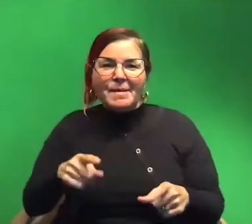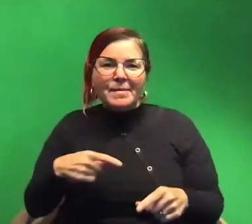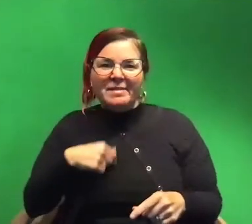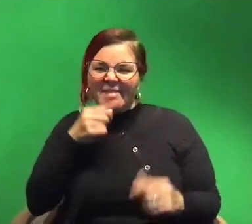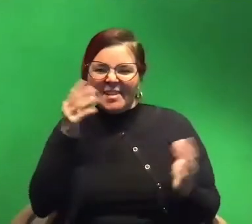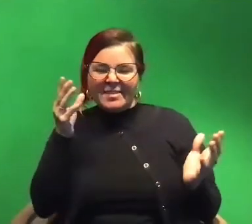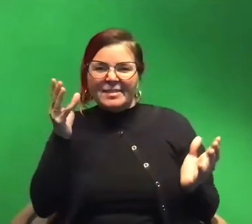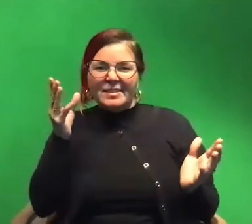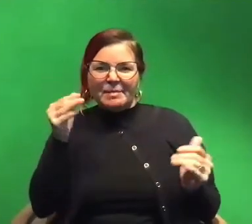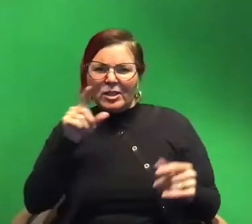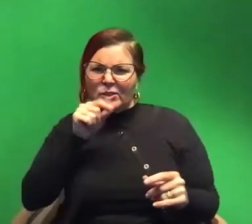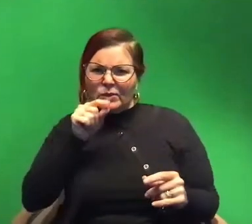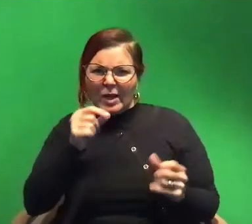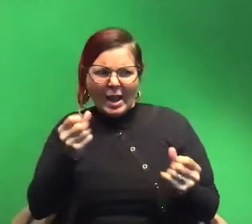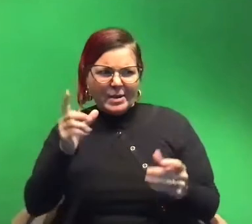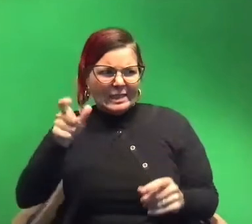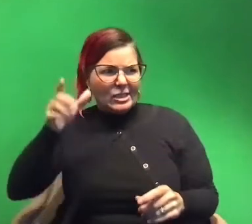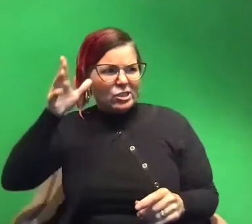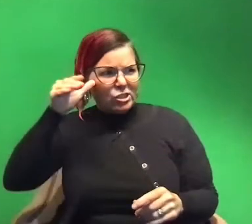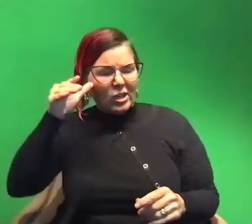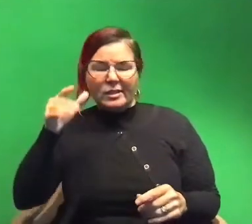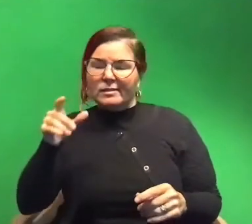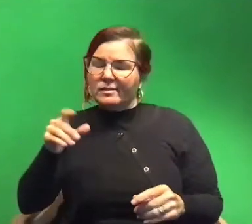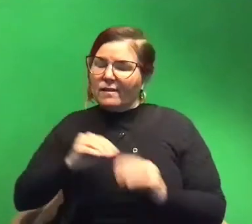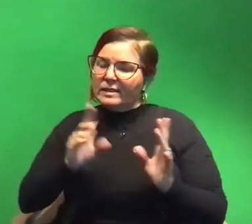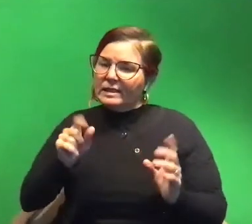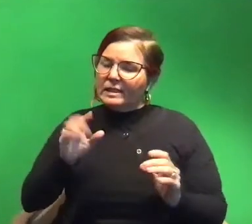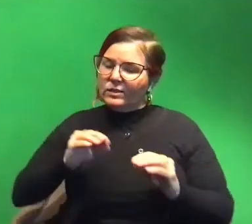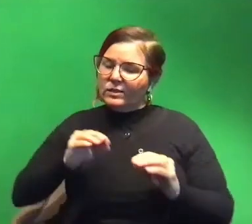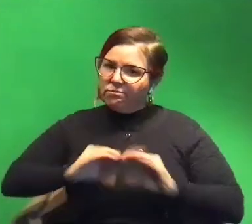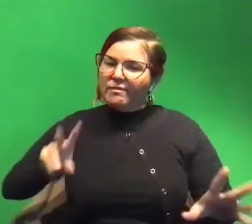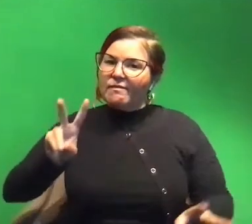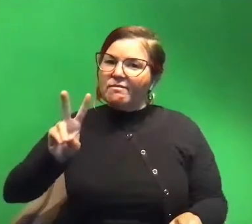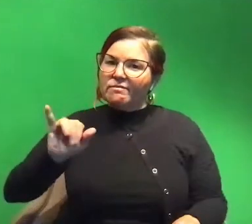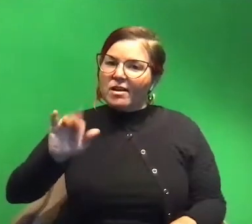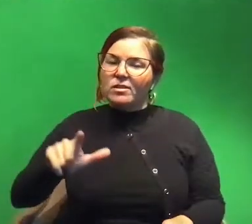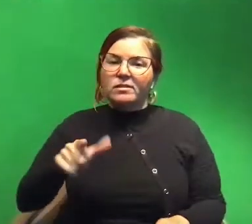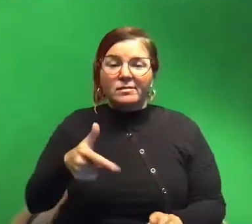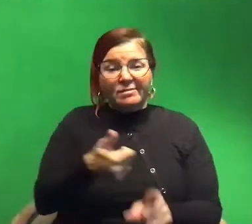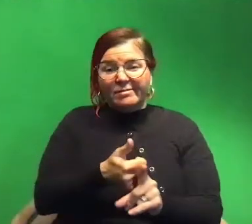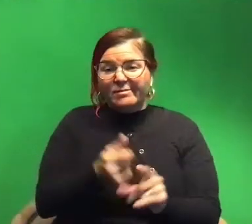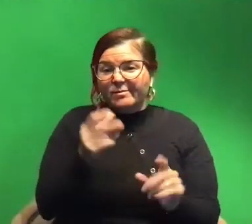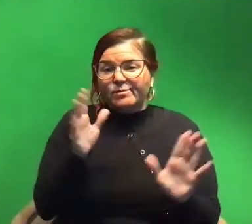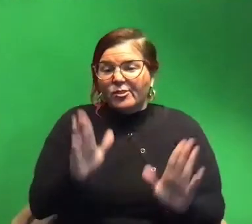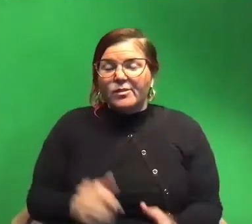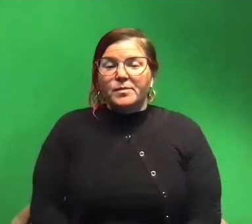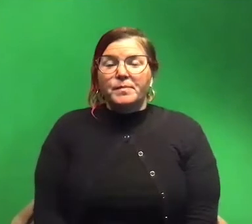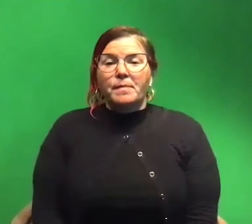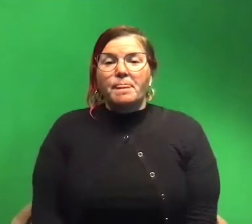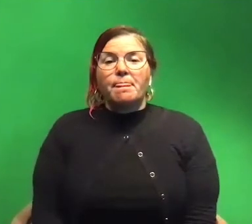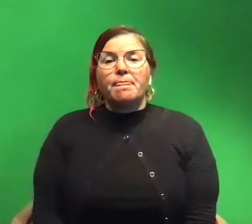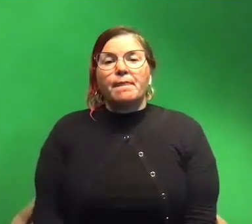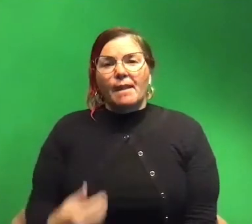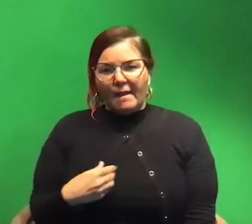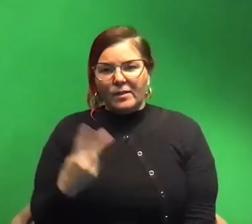much twitter needed a donkey. I needed it. But yeah and she's she's wonderful um so I have now